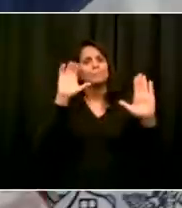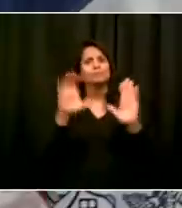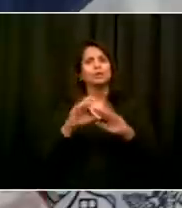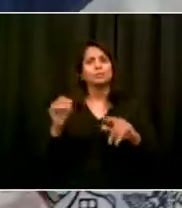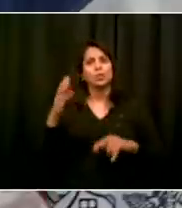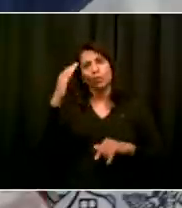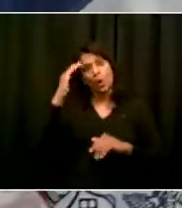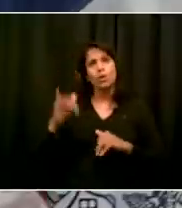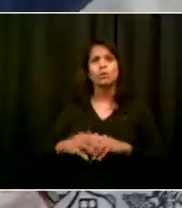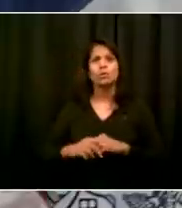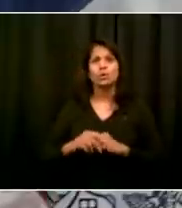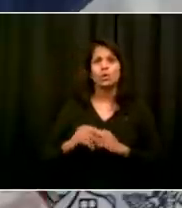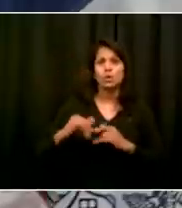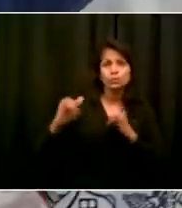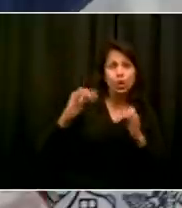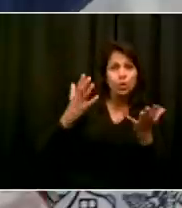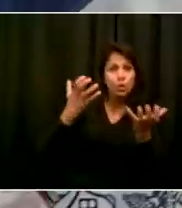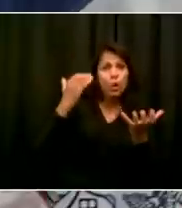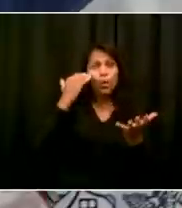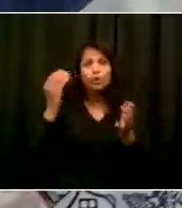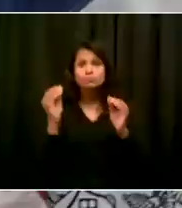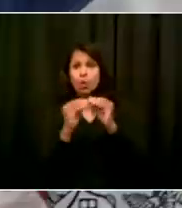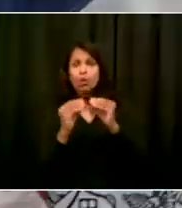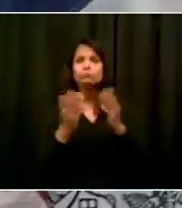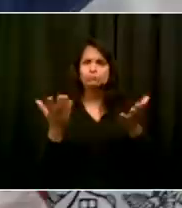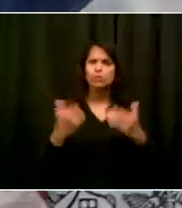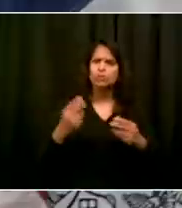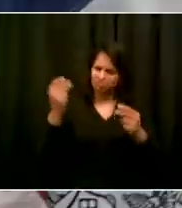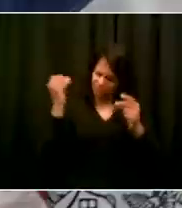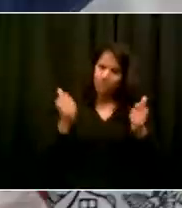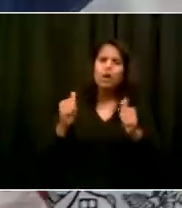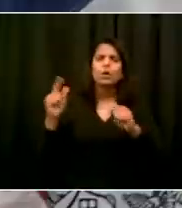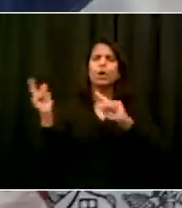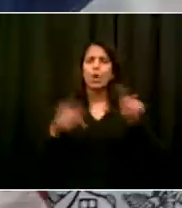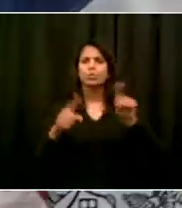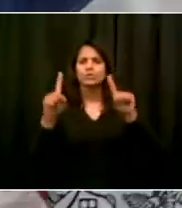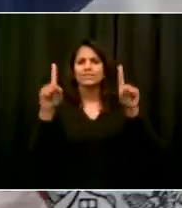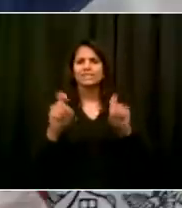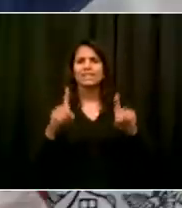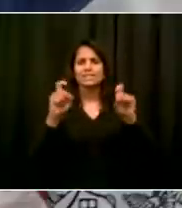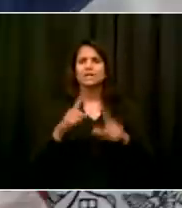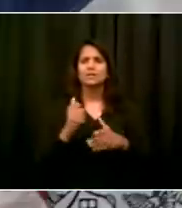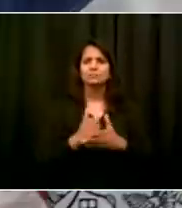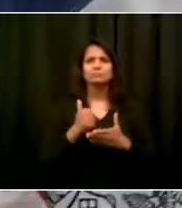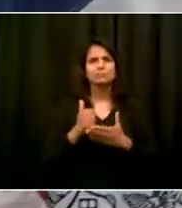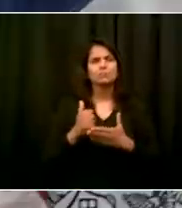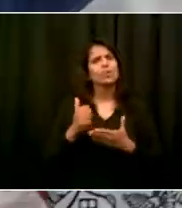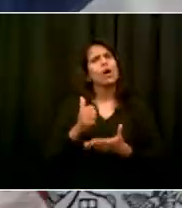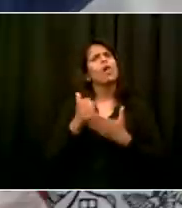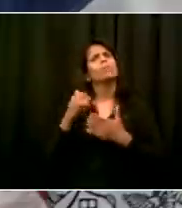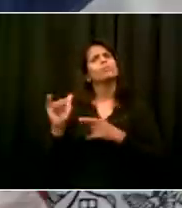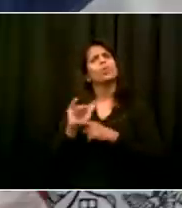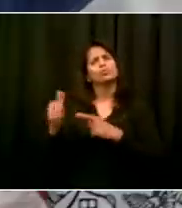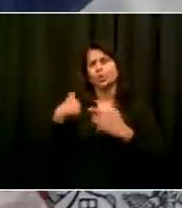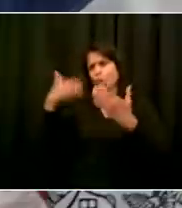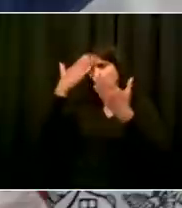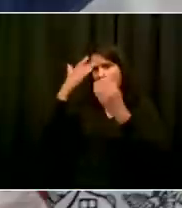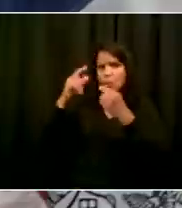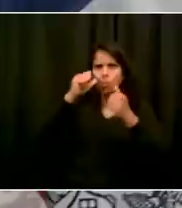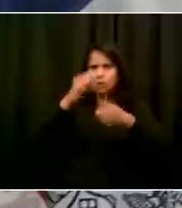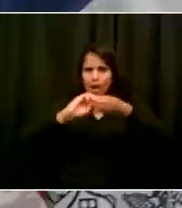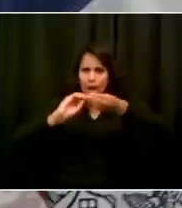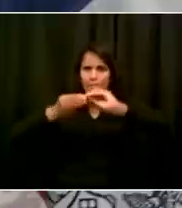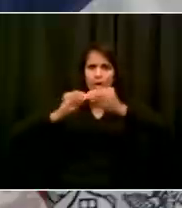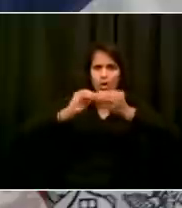with your own situation. The testing, again, in this city, results are coming in much faster than they were several weeks back.